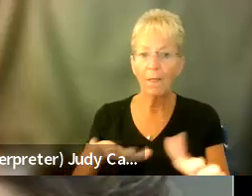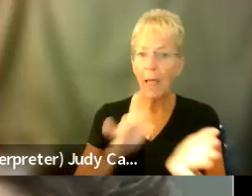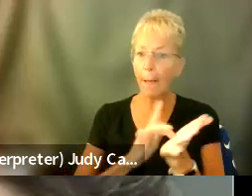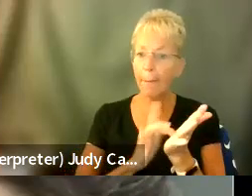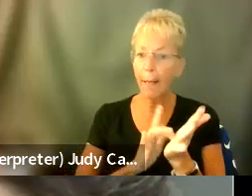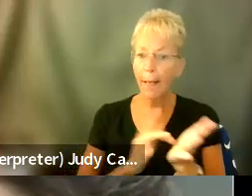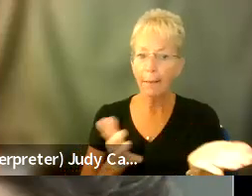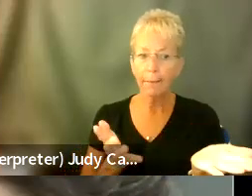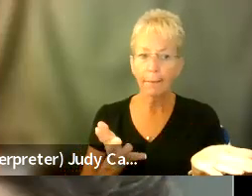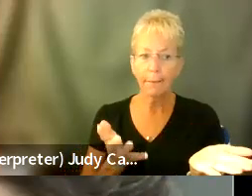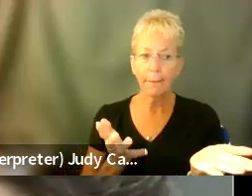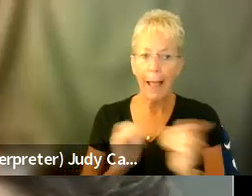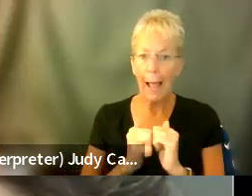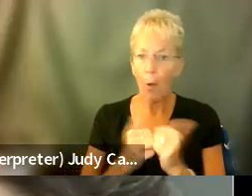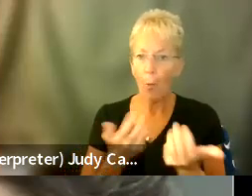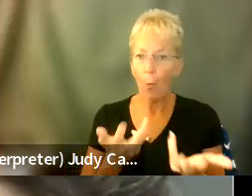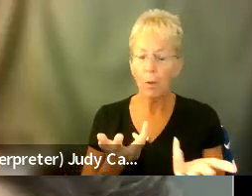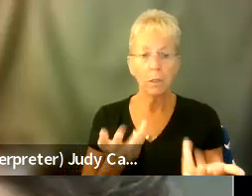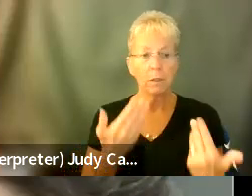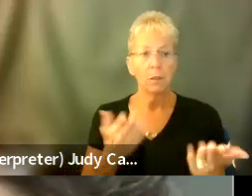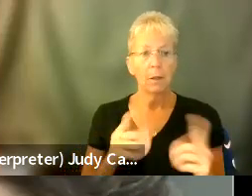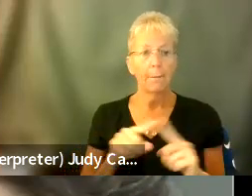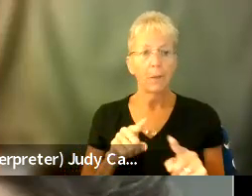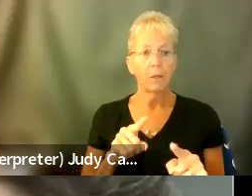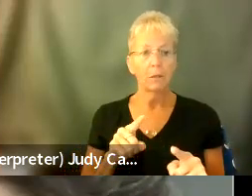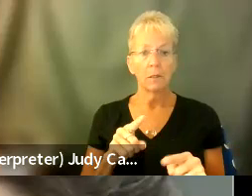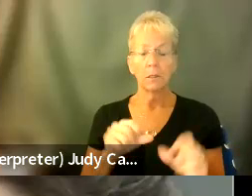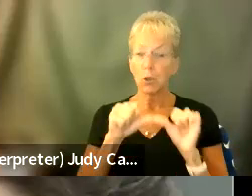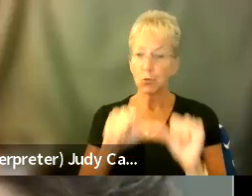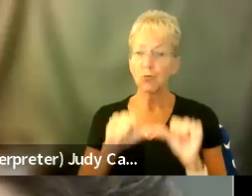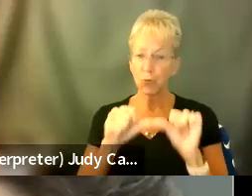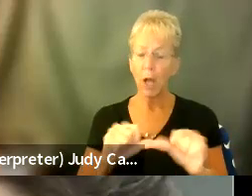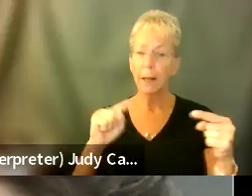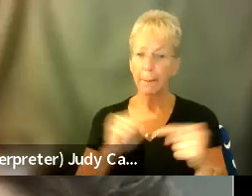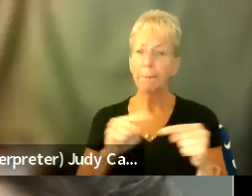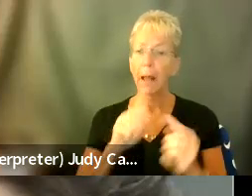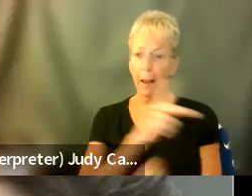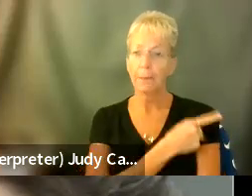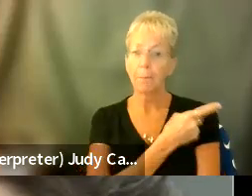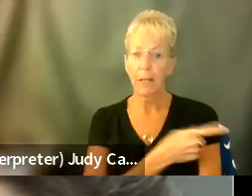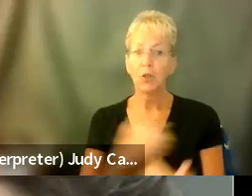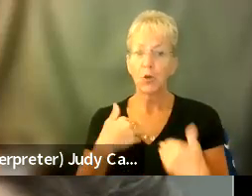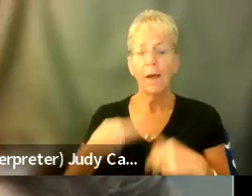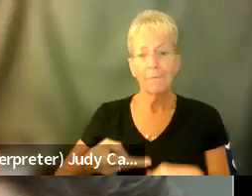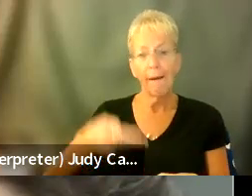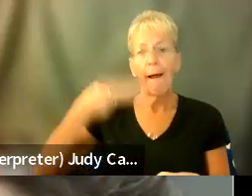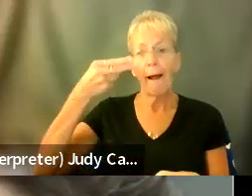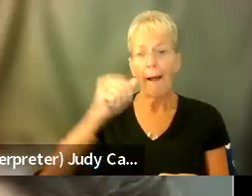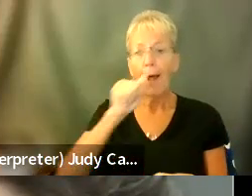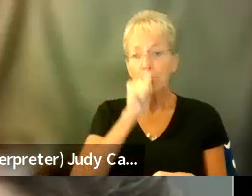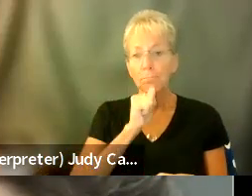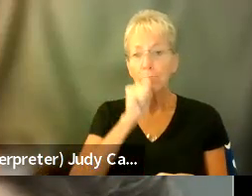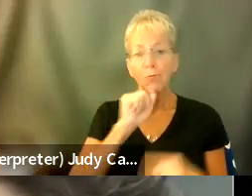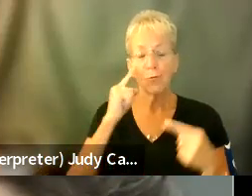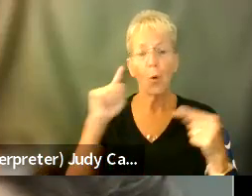pain medication. But when you are a chronic pain patient, you have a very high pain tolerance. And